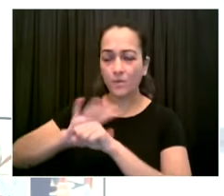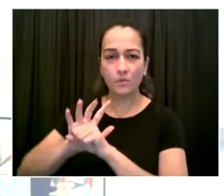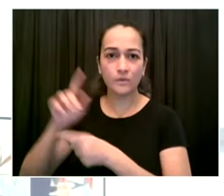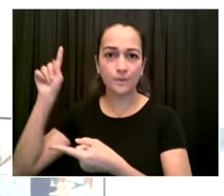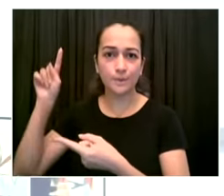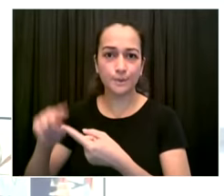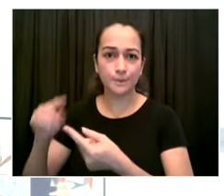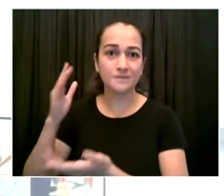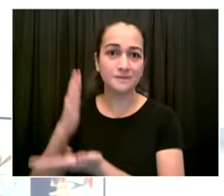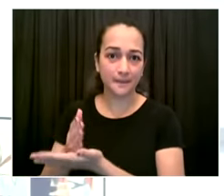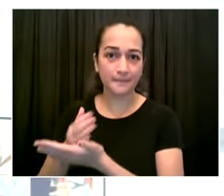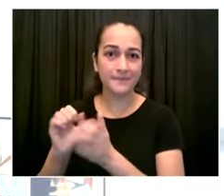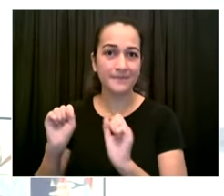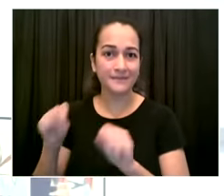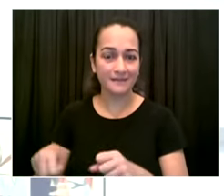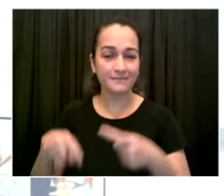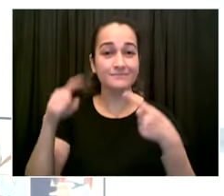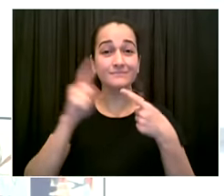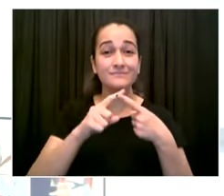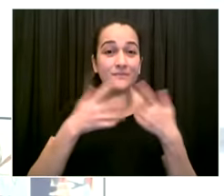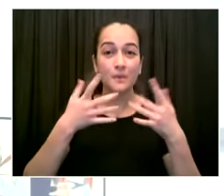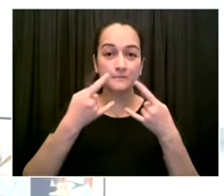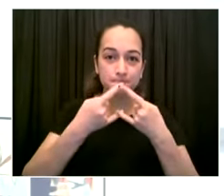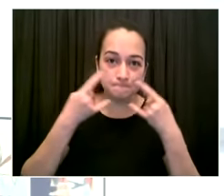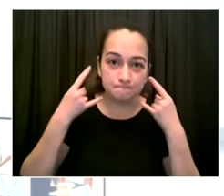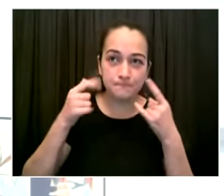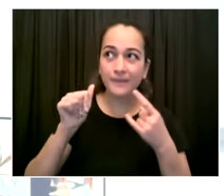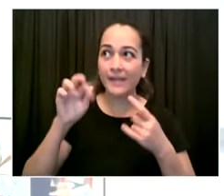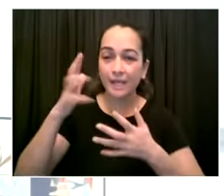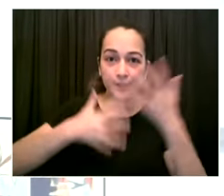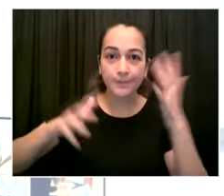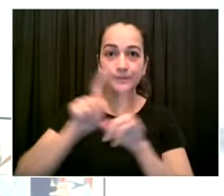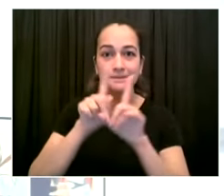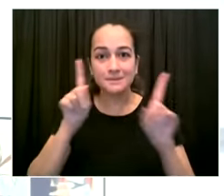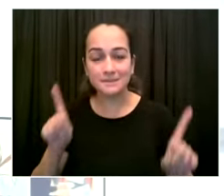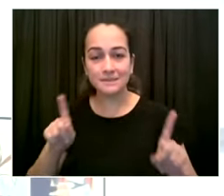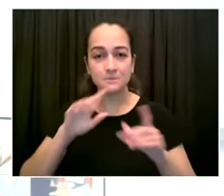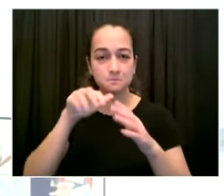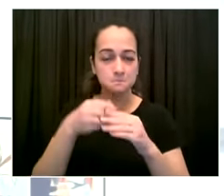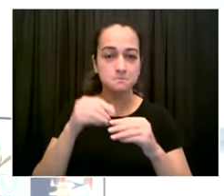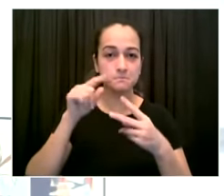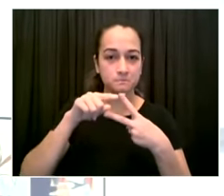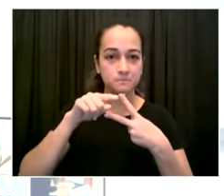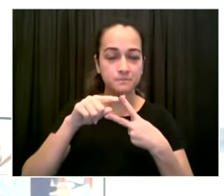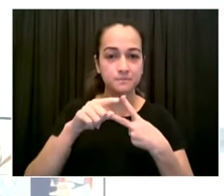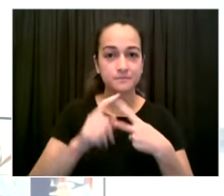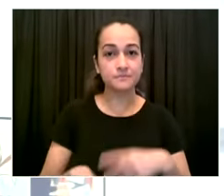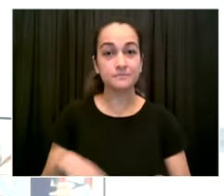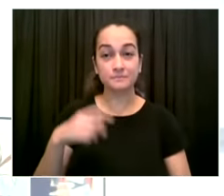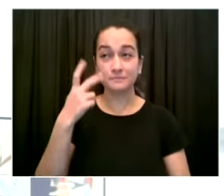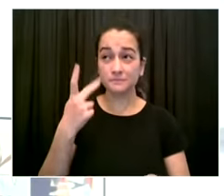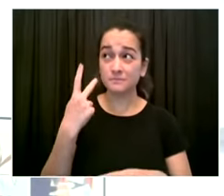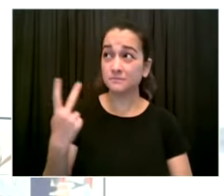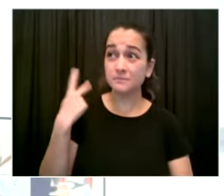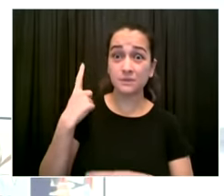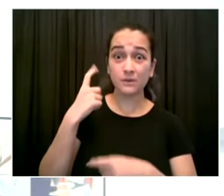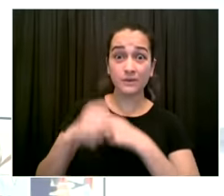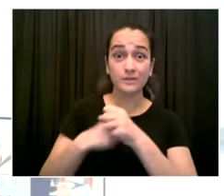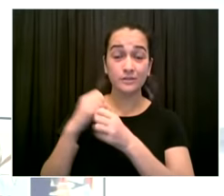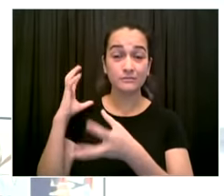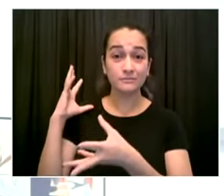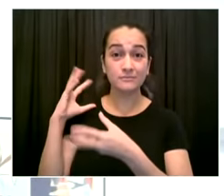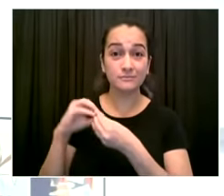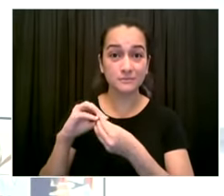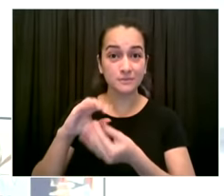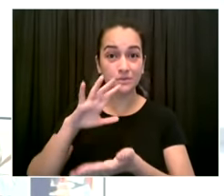year and as we have pointed out we now have the most powerful layer of protection and vaccination and we have to bring that to